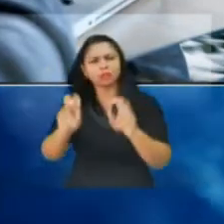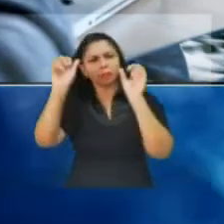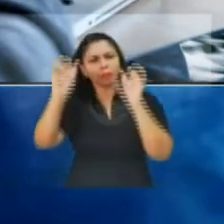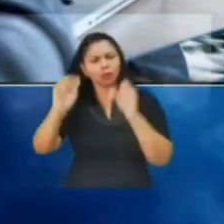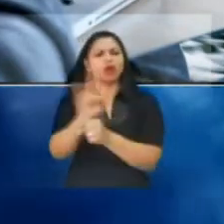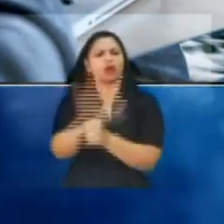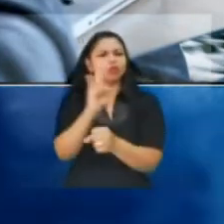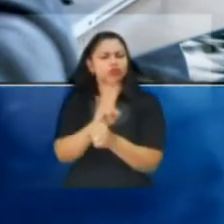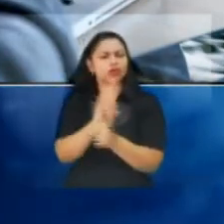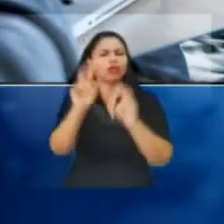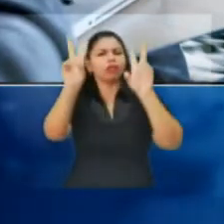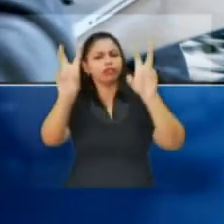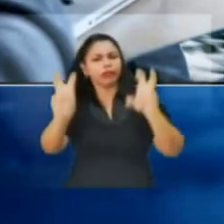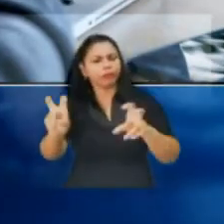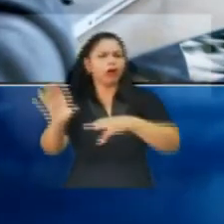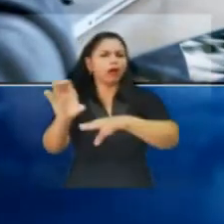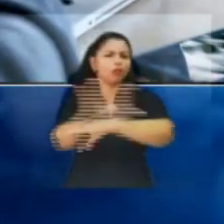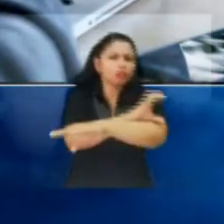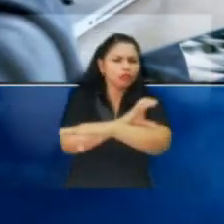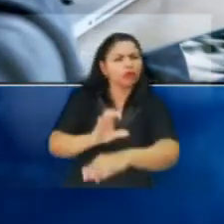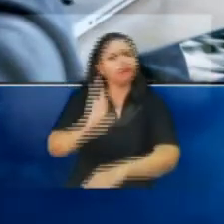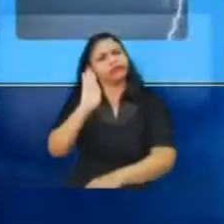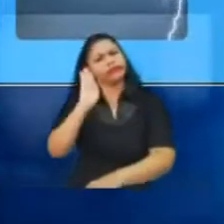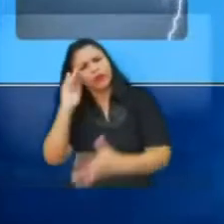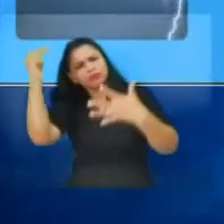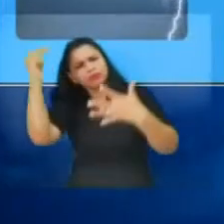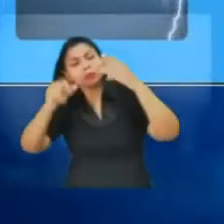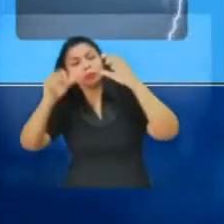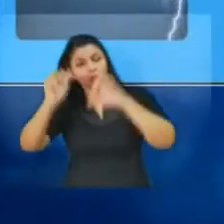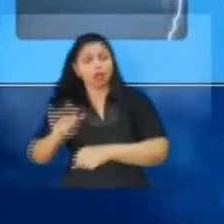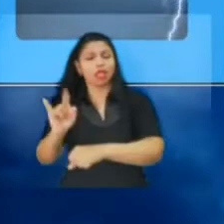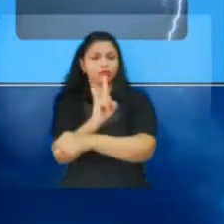use the digital services and exploit them. Next,